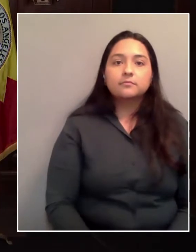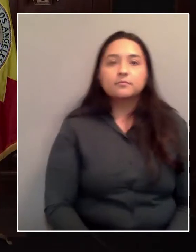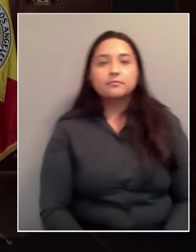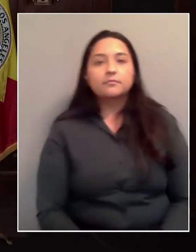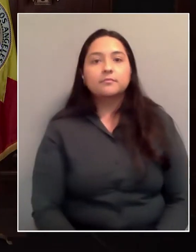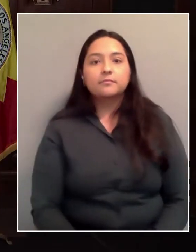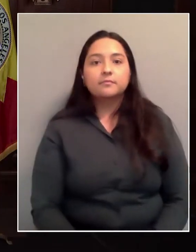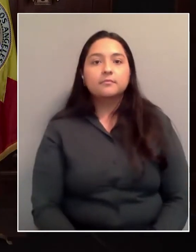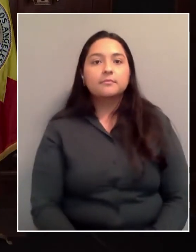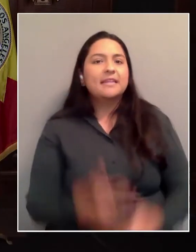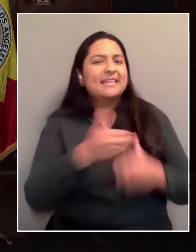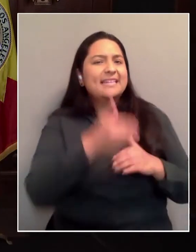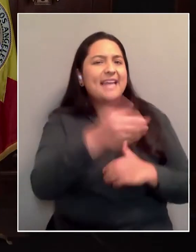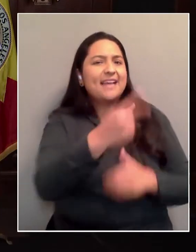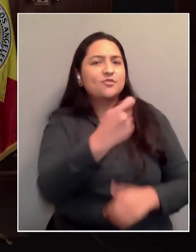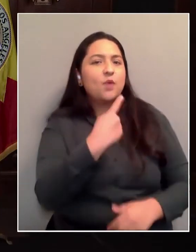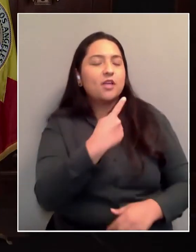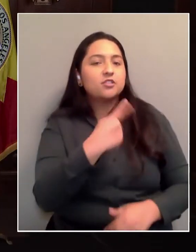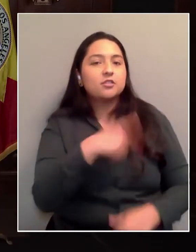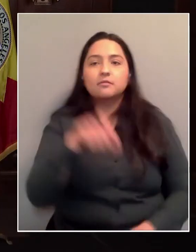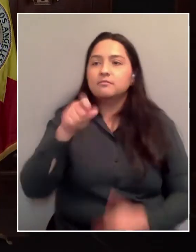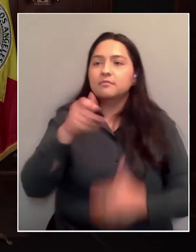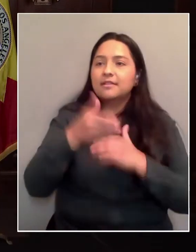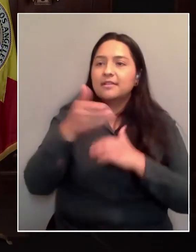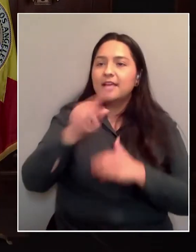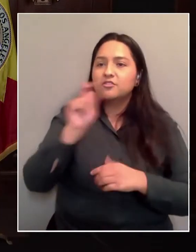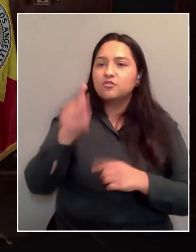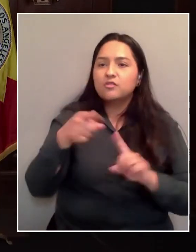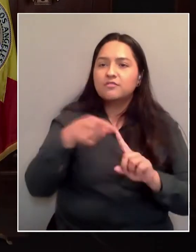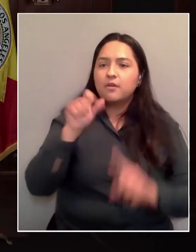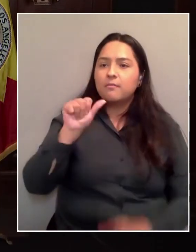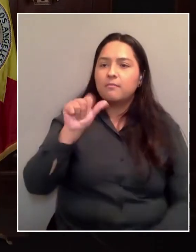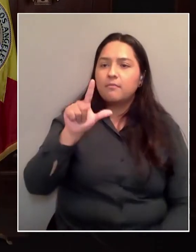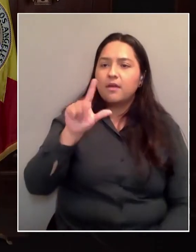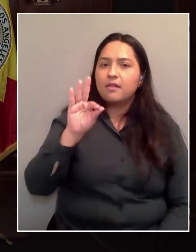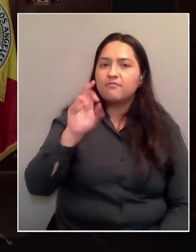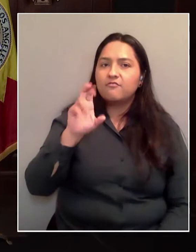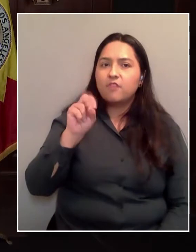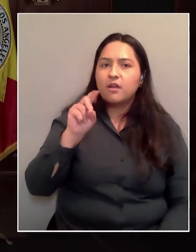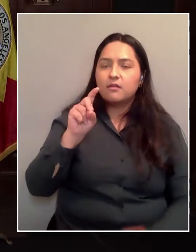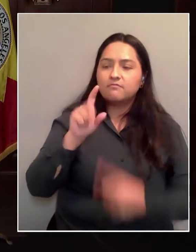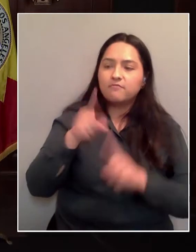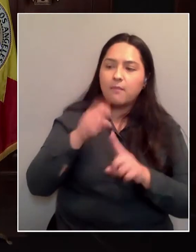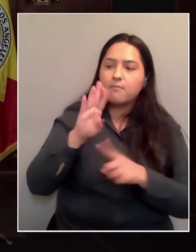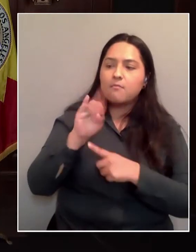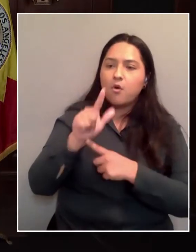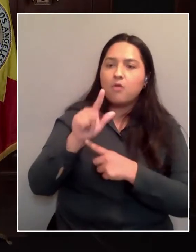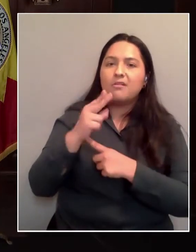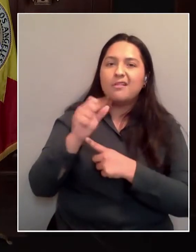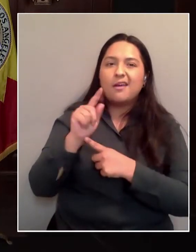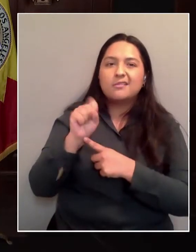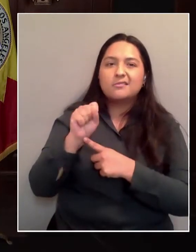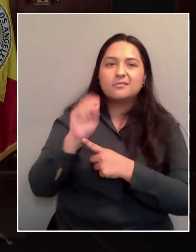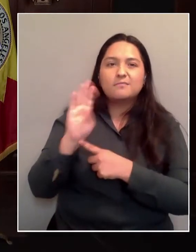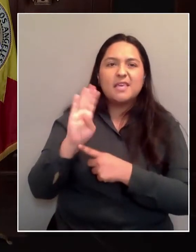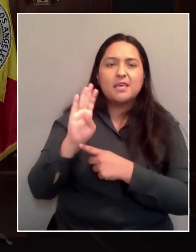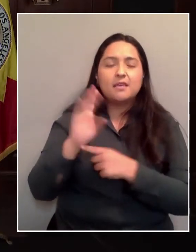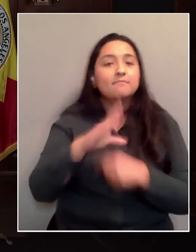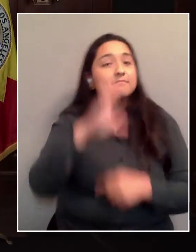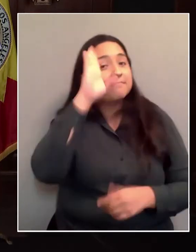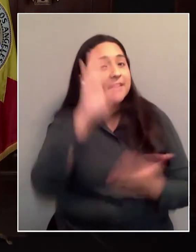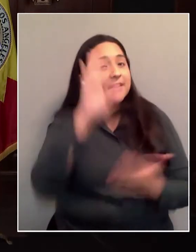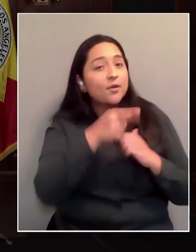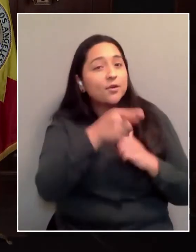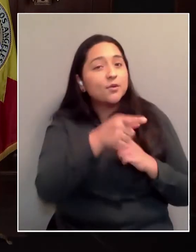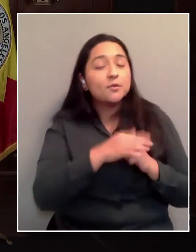Next question, please. Next question is from Albert Cerna from Boyle Heights Beat. Please go ahead. Hey, Oliver. How are you doing? I'm good.